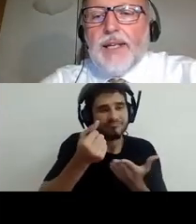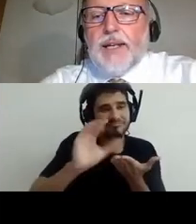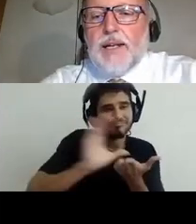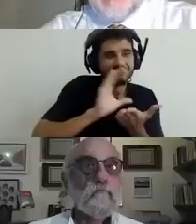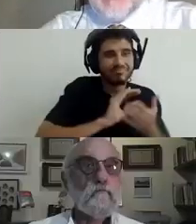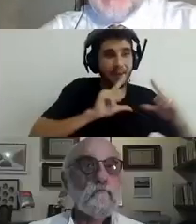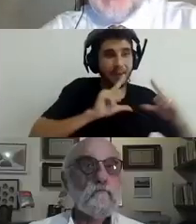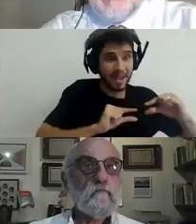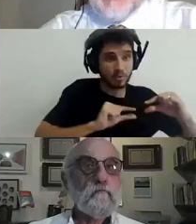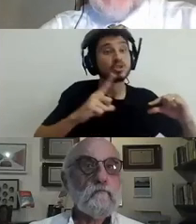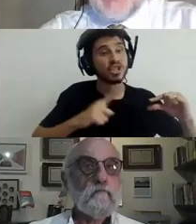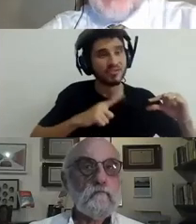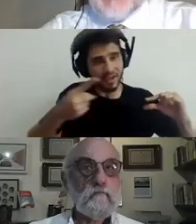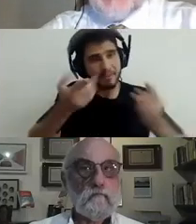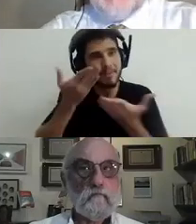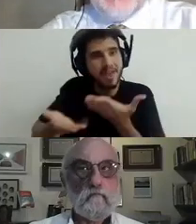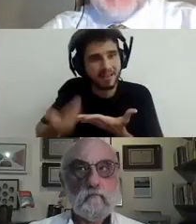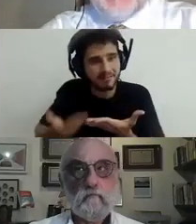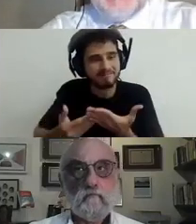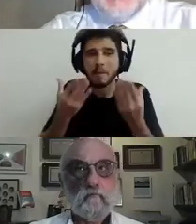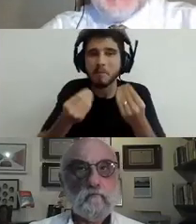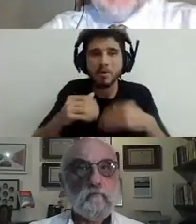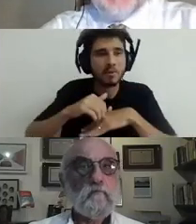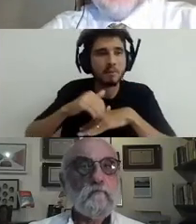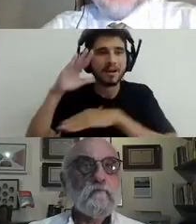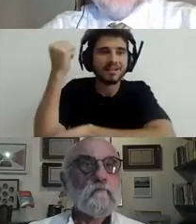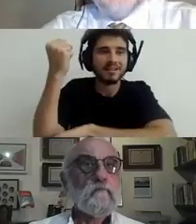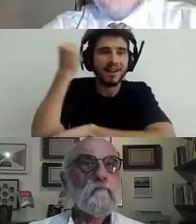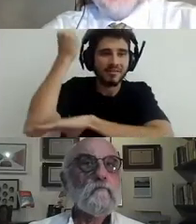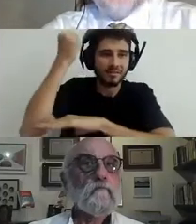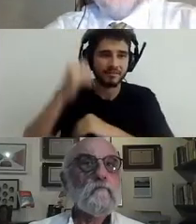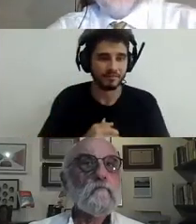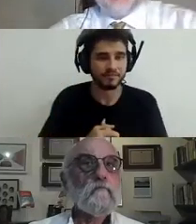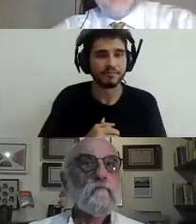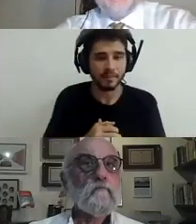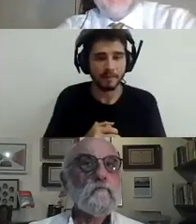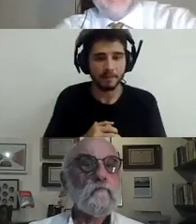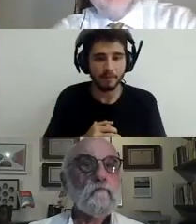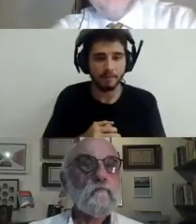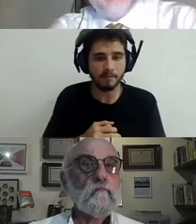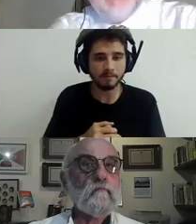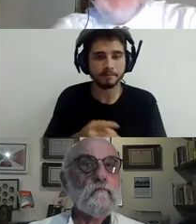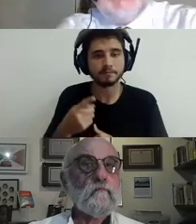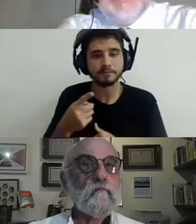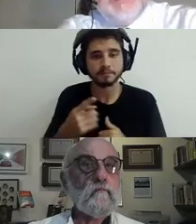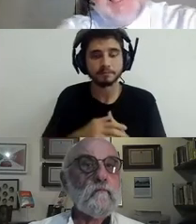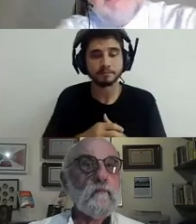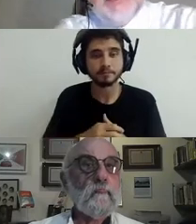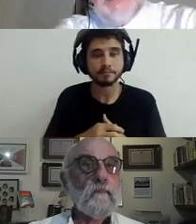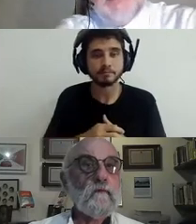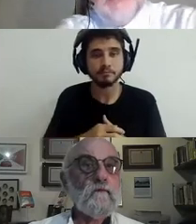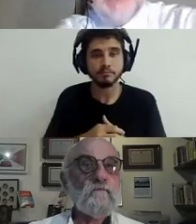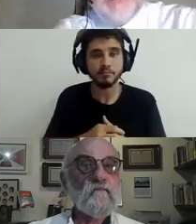learning, excuse me, the least deprived schools with the purple bar, the